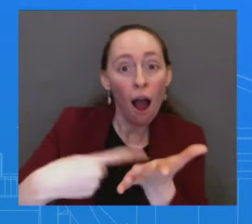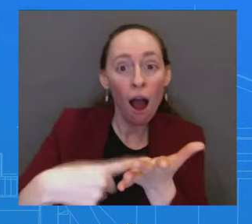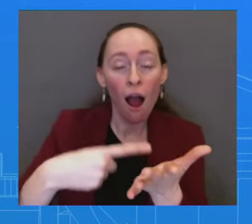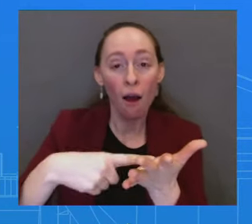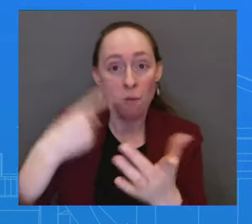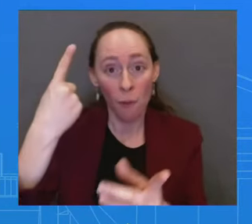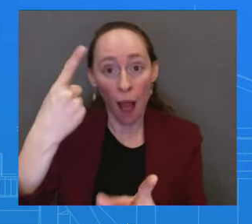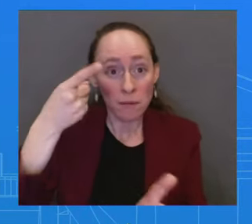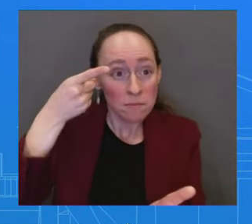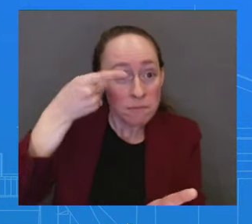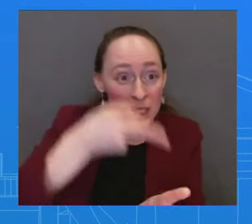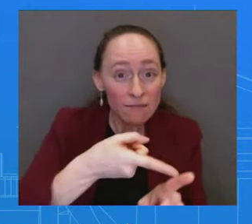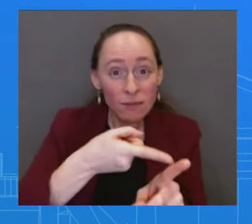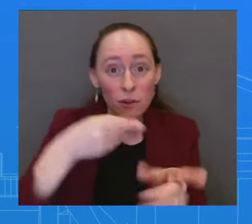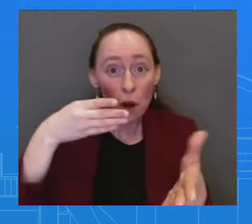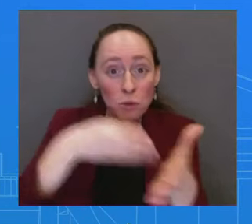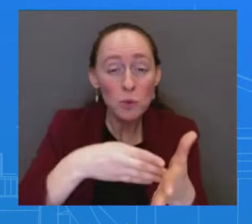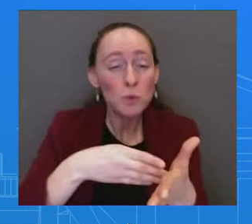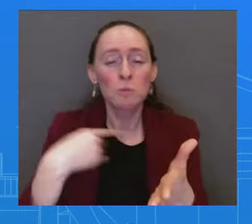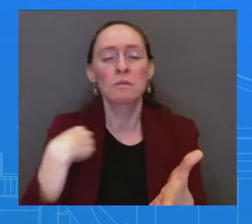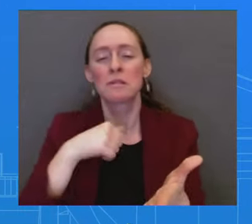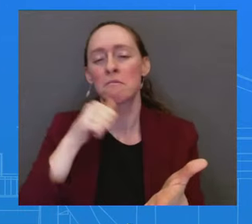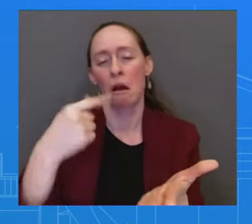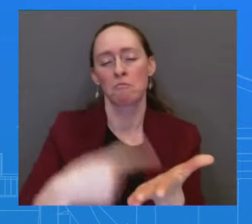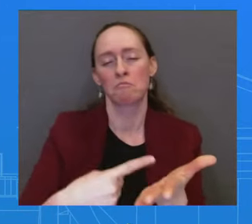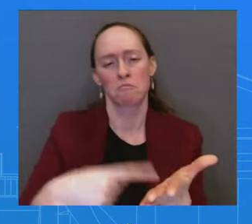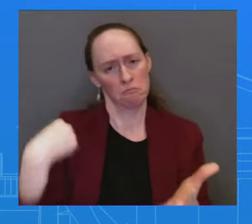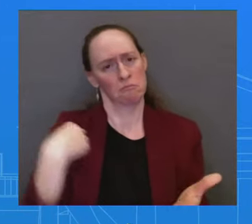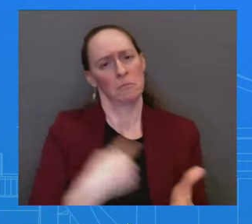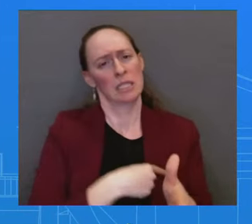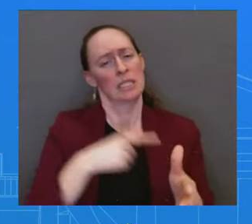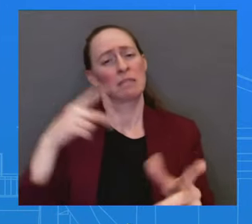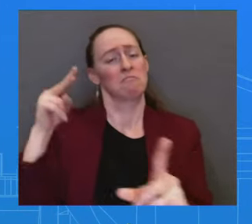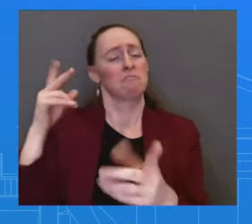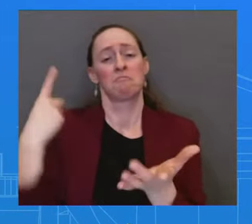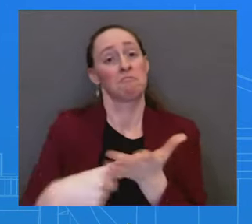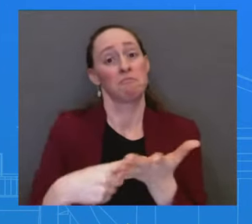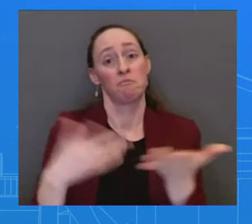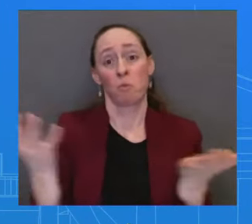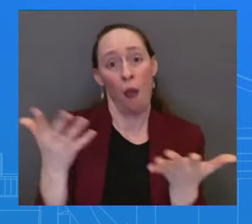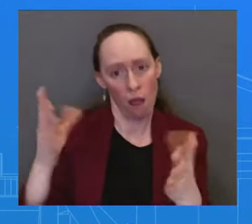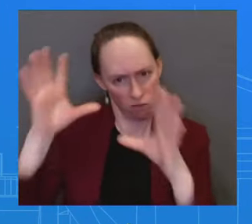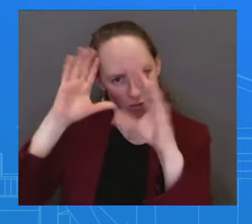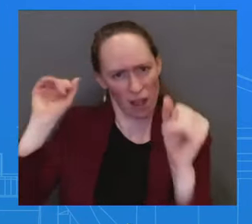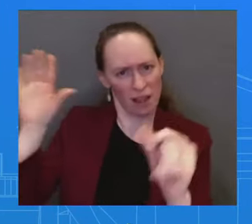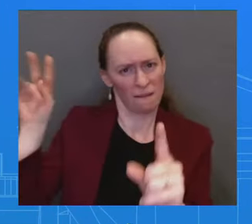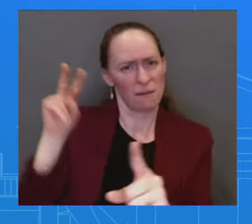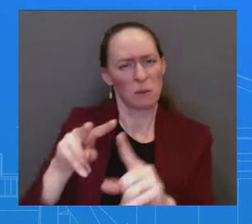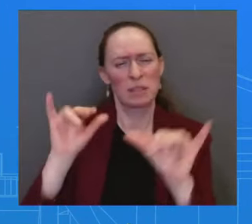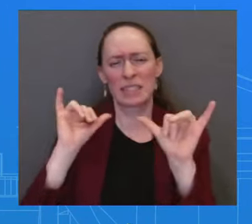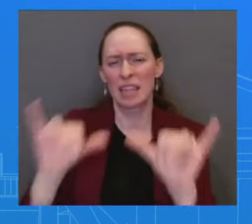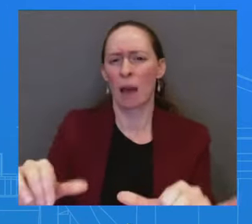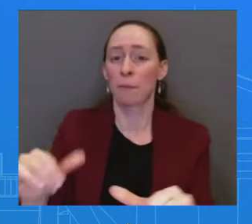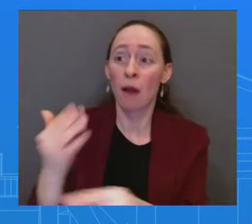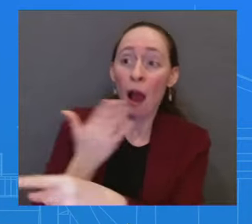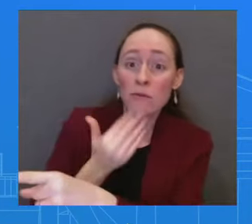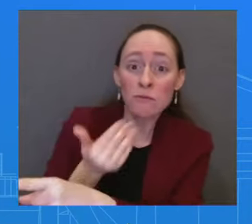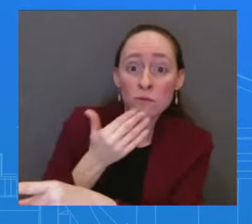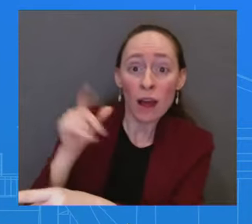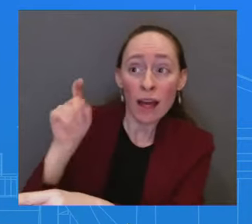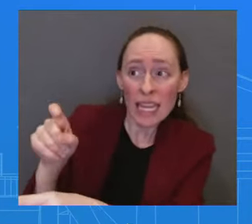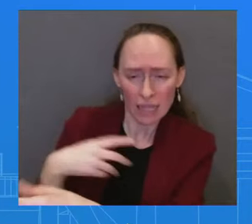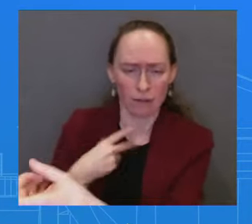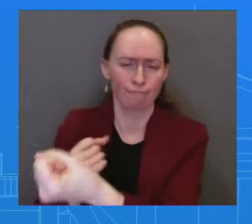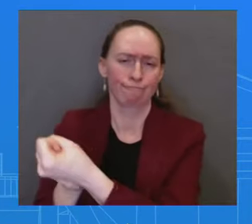view that we've got to continue to make sure Israel has what it needs to defend itself. And then, second question. If the